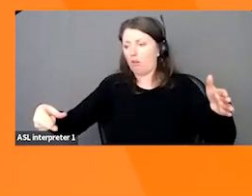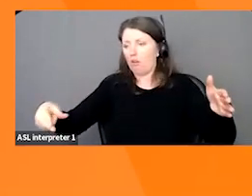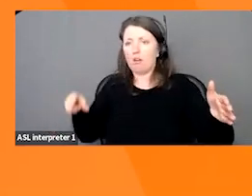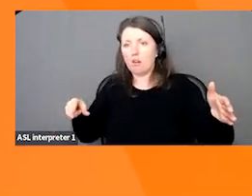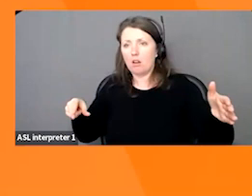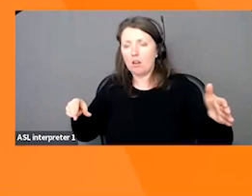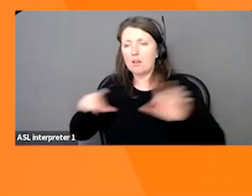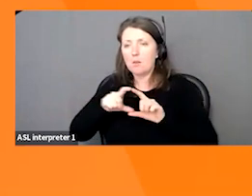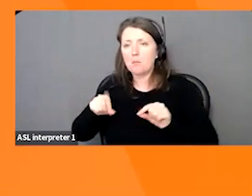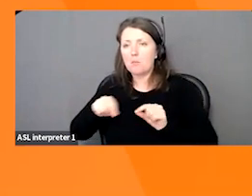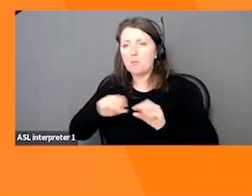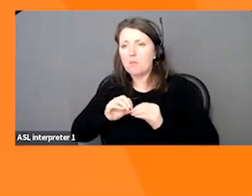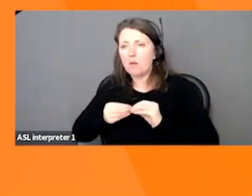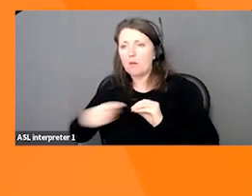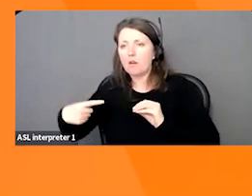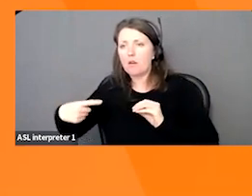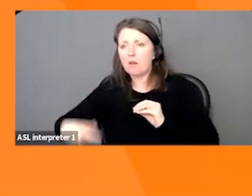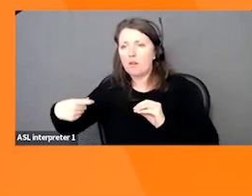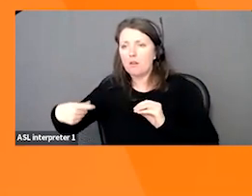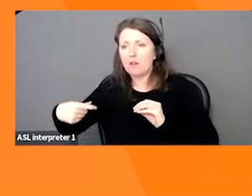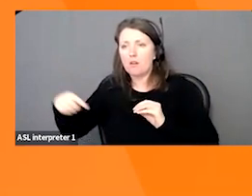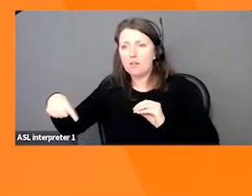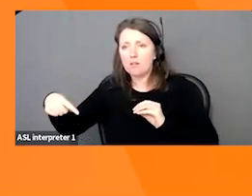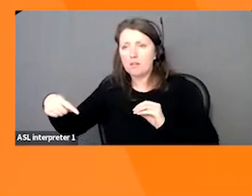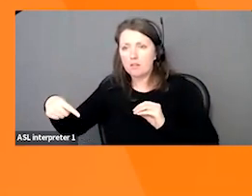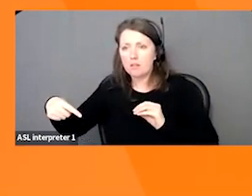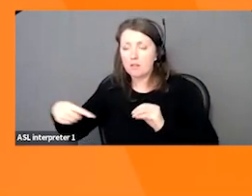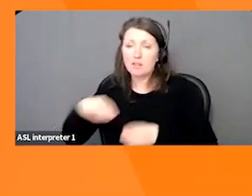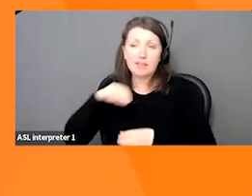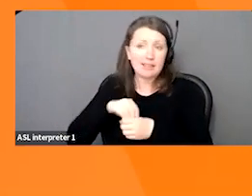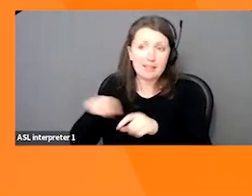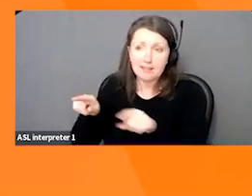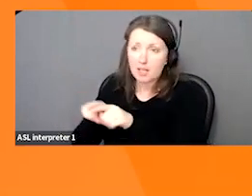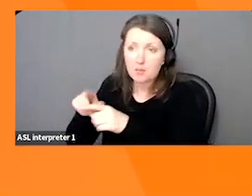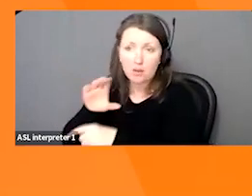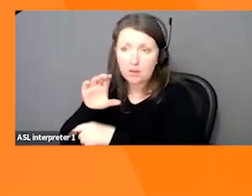recipient party in a different country or within the same country.